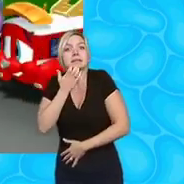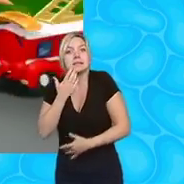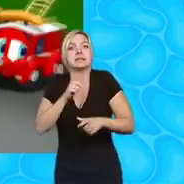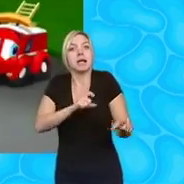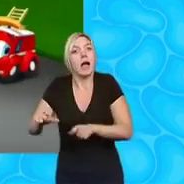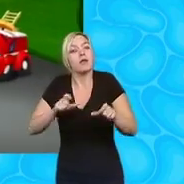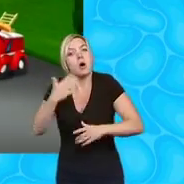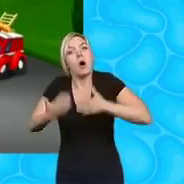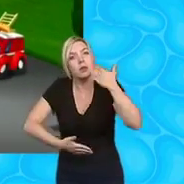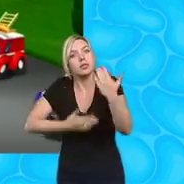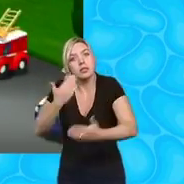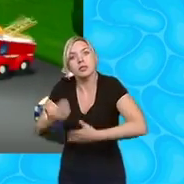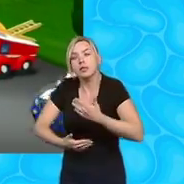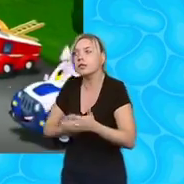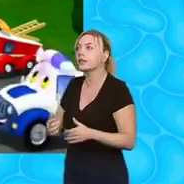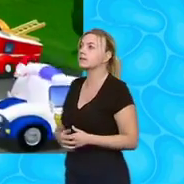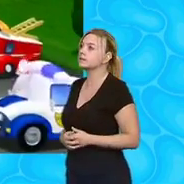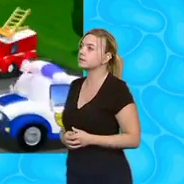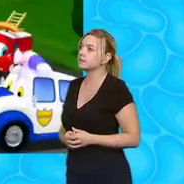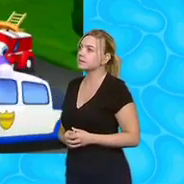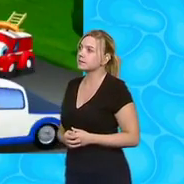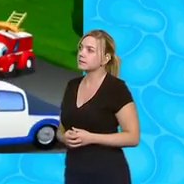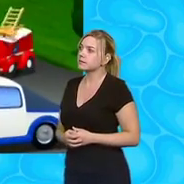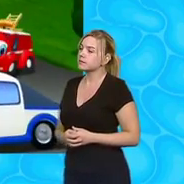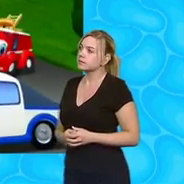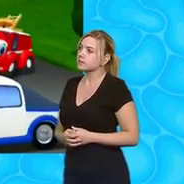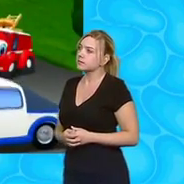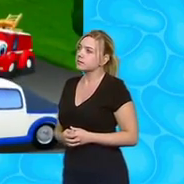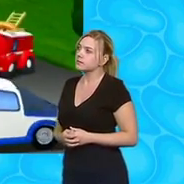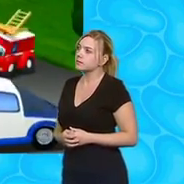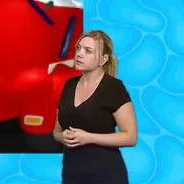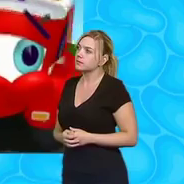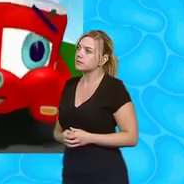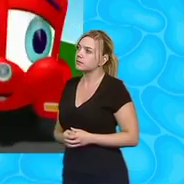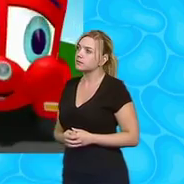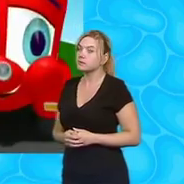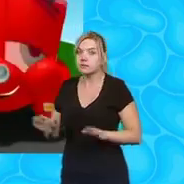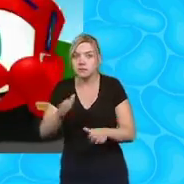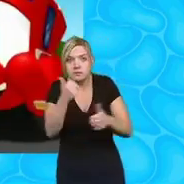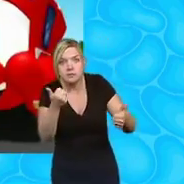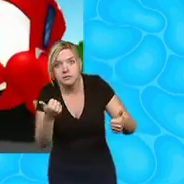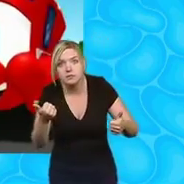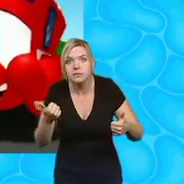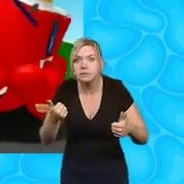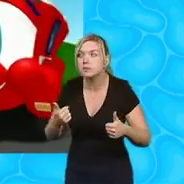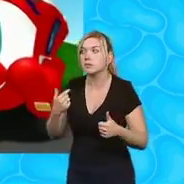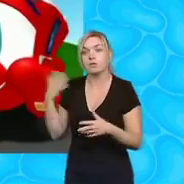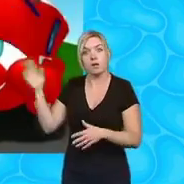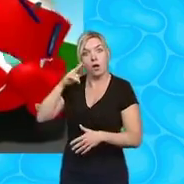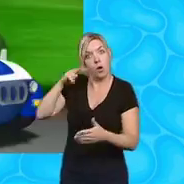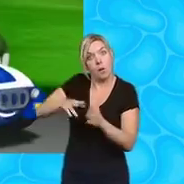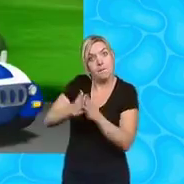hello Hubert come and see Finley's book full of famous